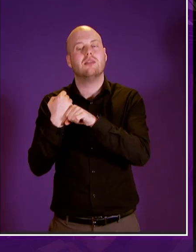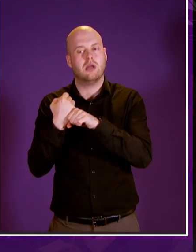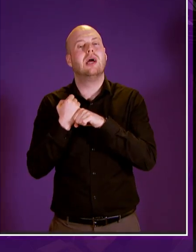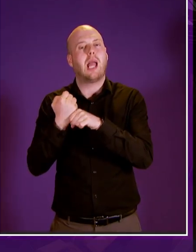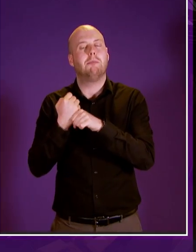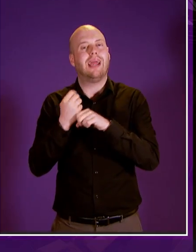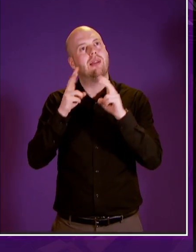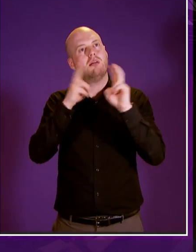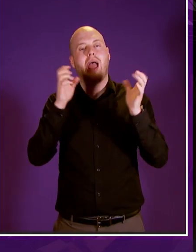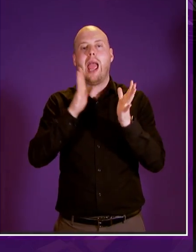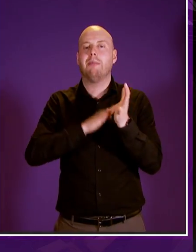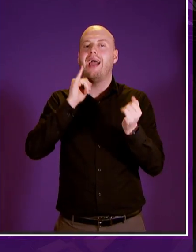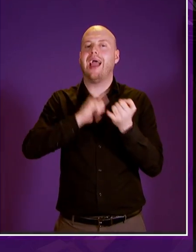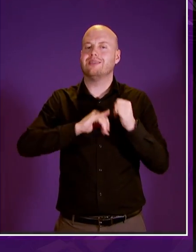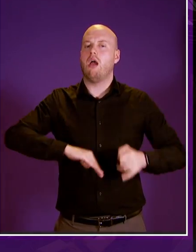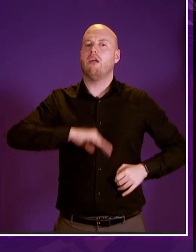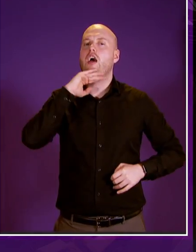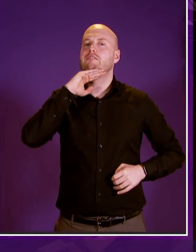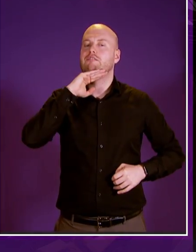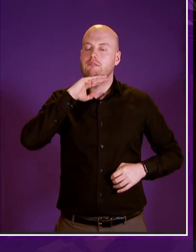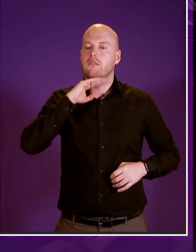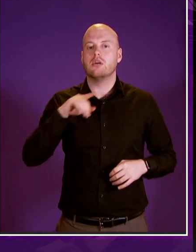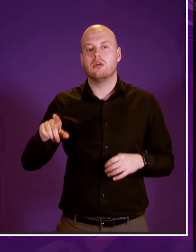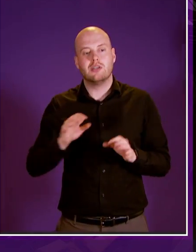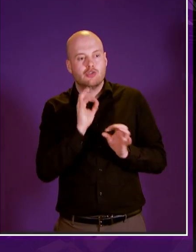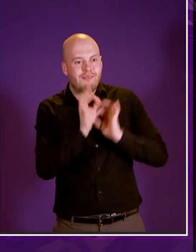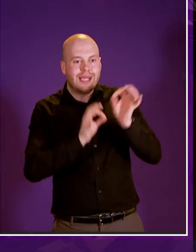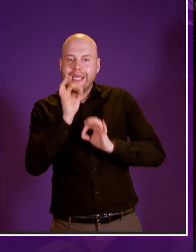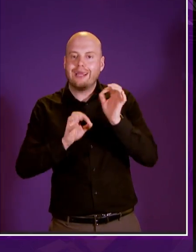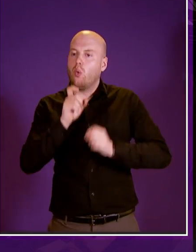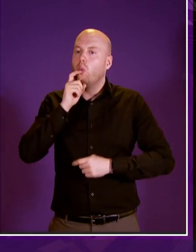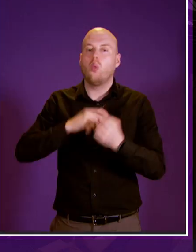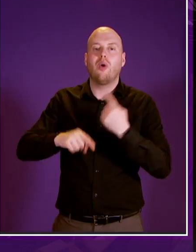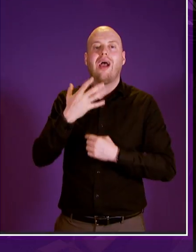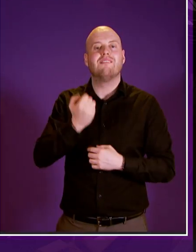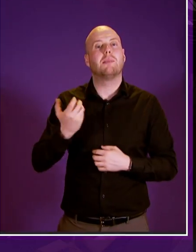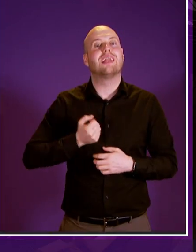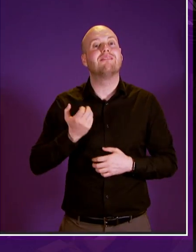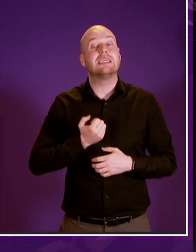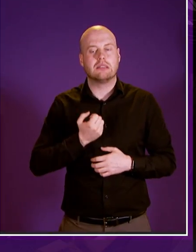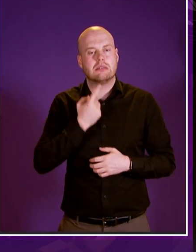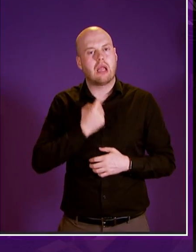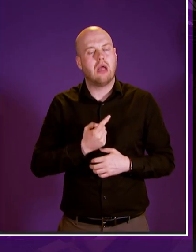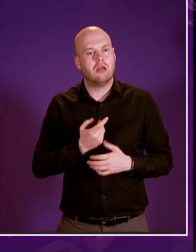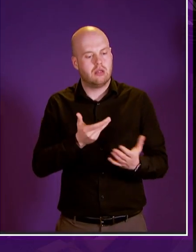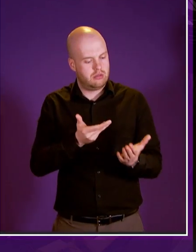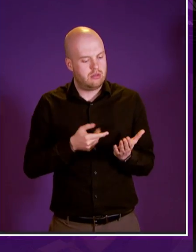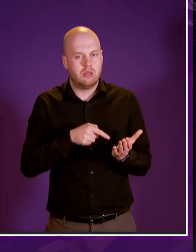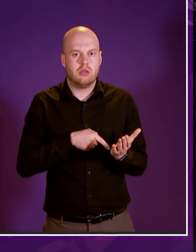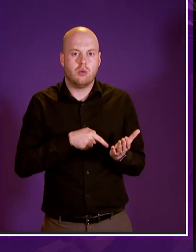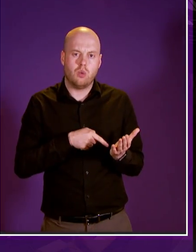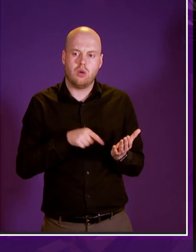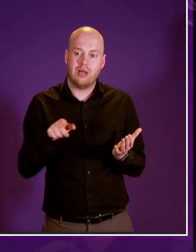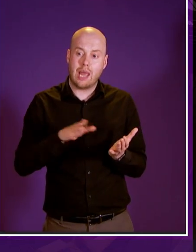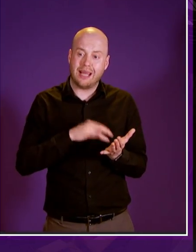survey of people in the society and people on benefits they found the vast majority of their members who had ms were